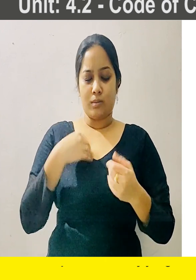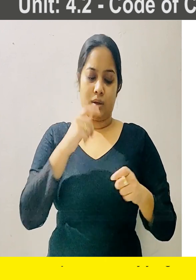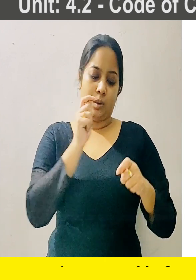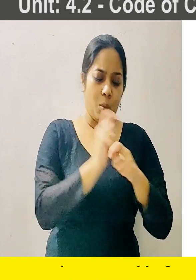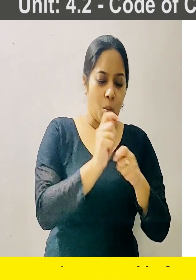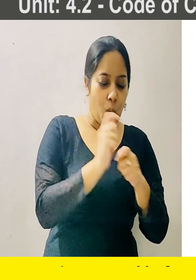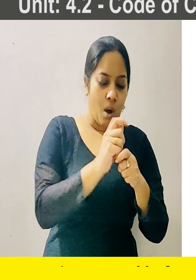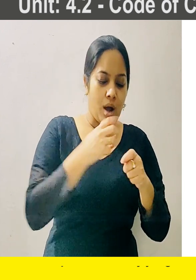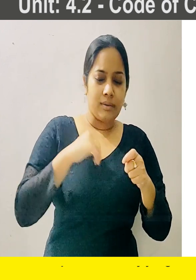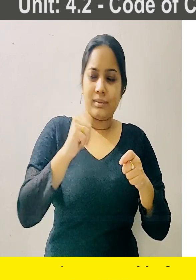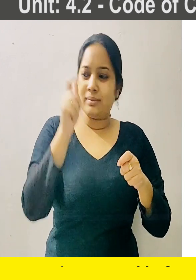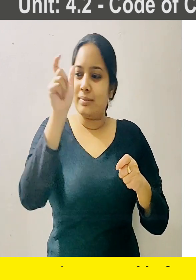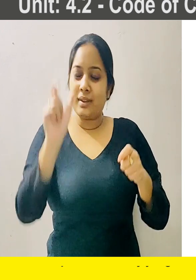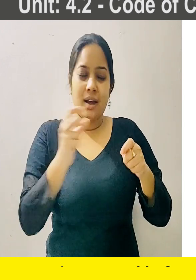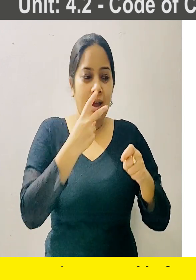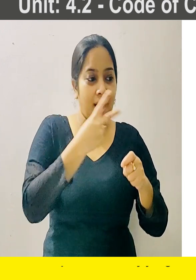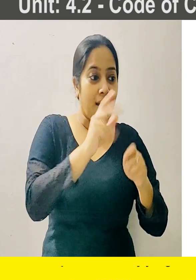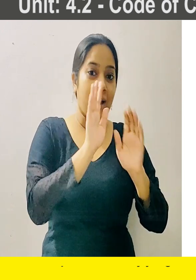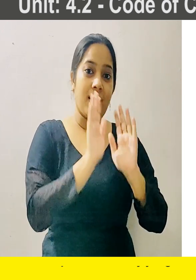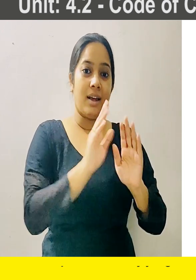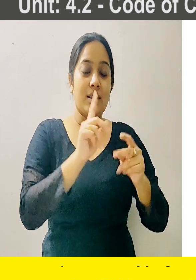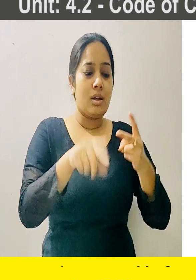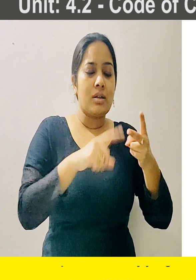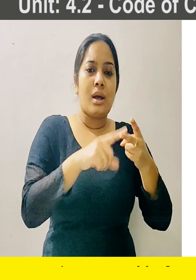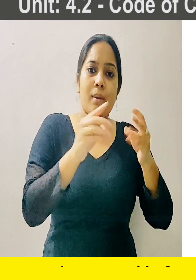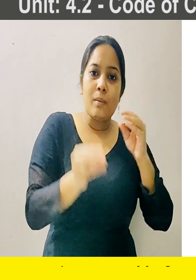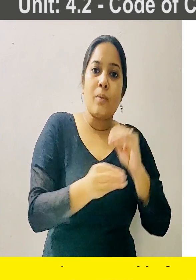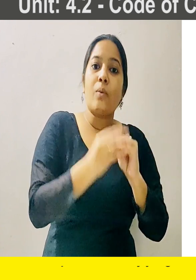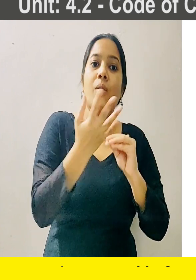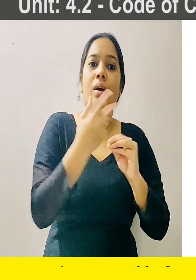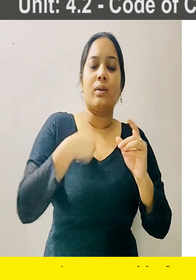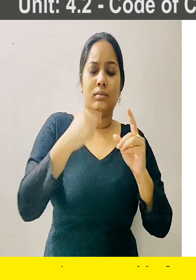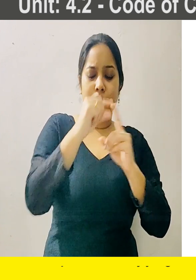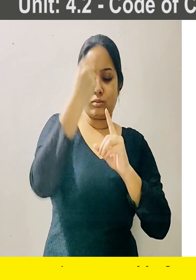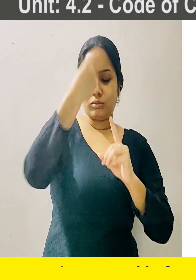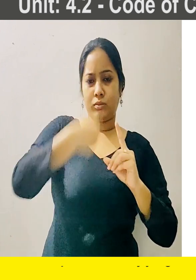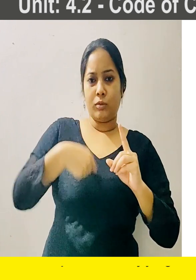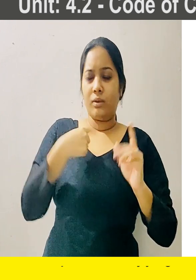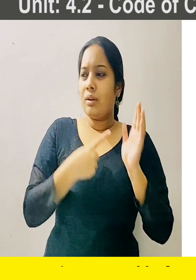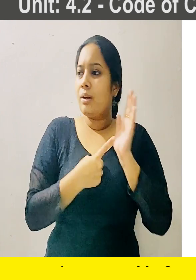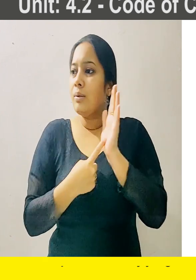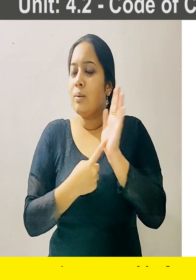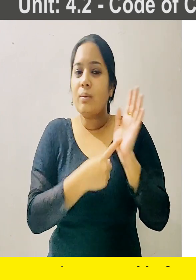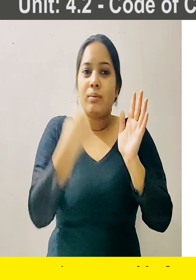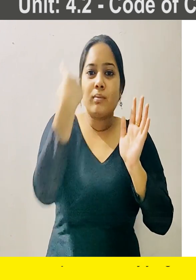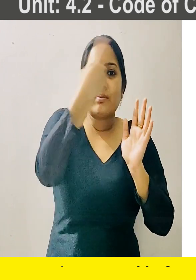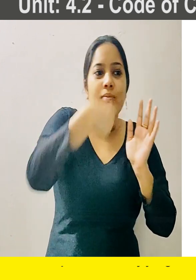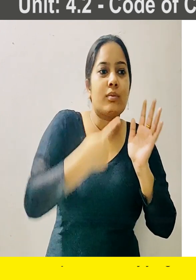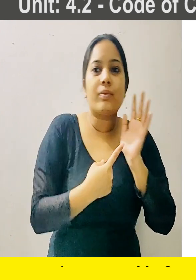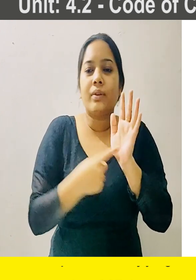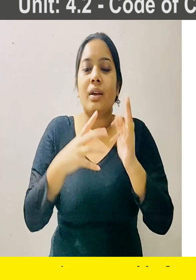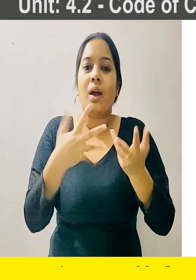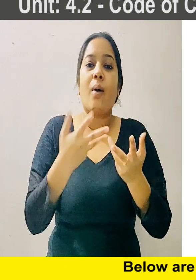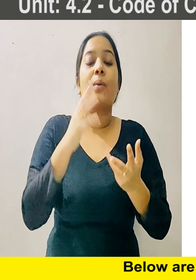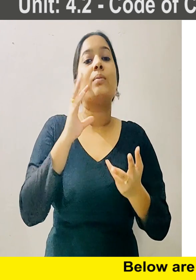not only based on your performance at work but also based on how you appear.